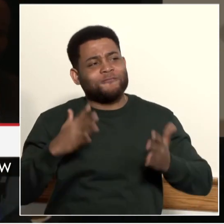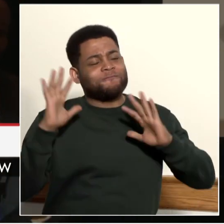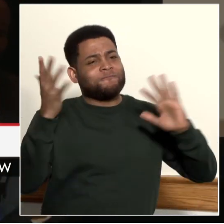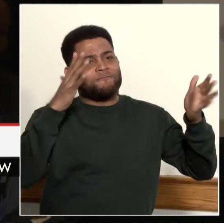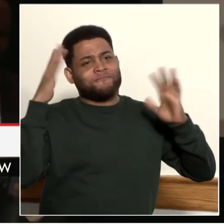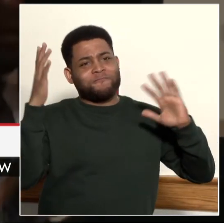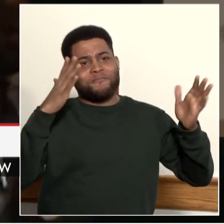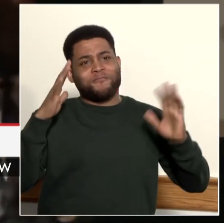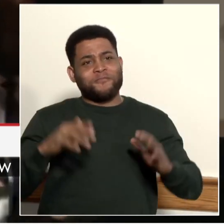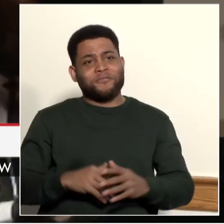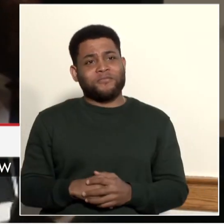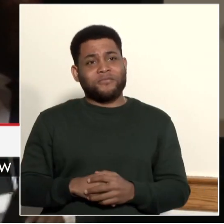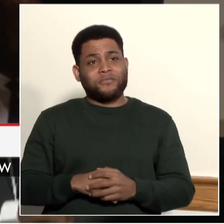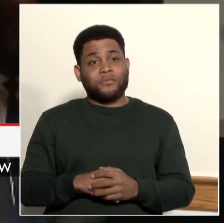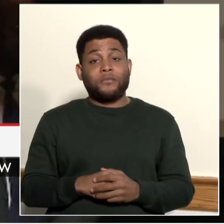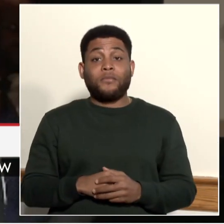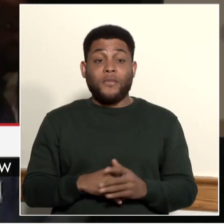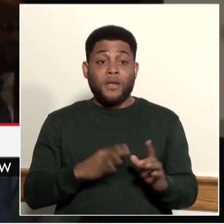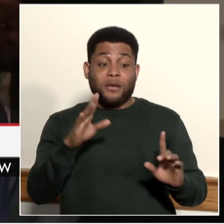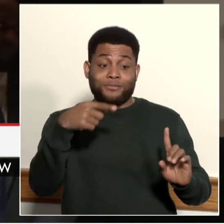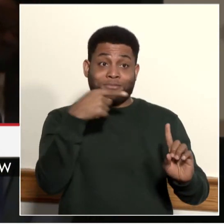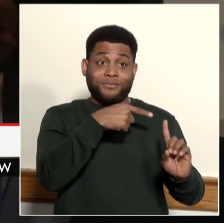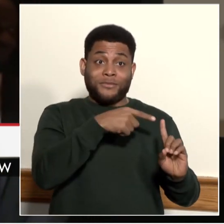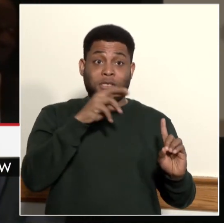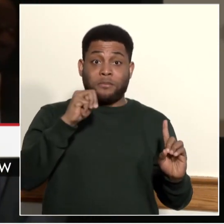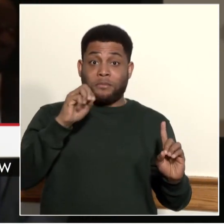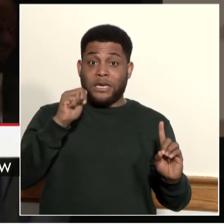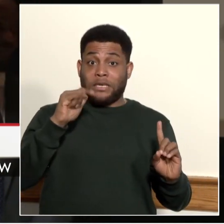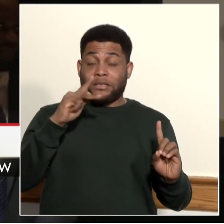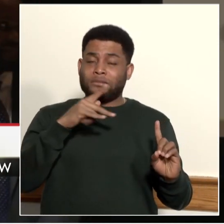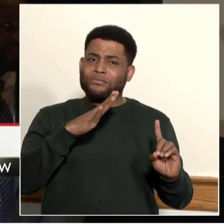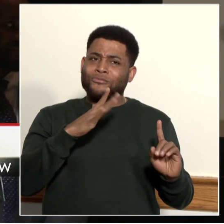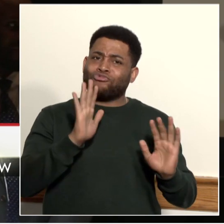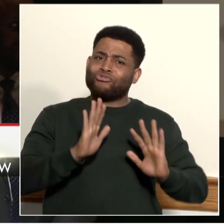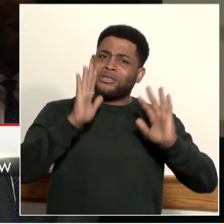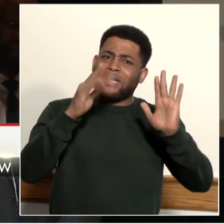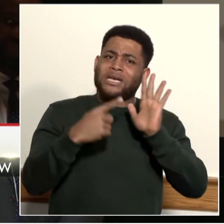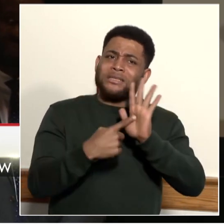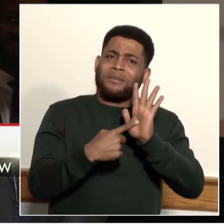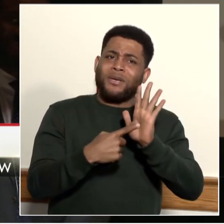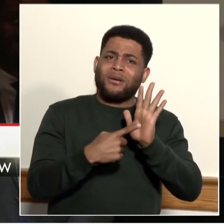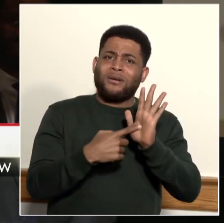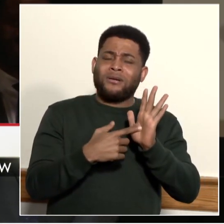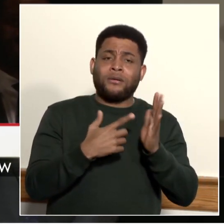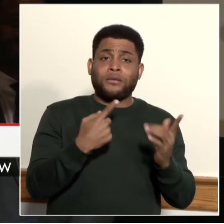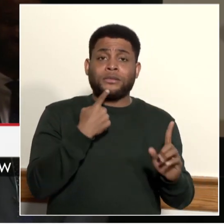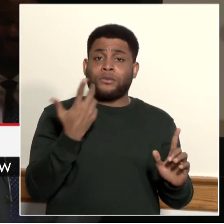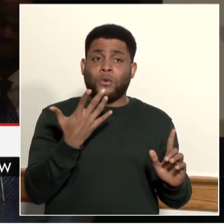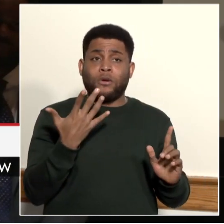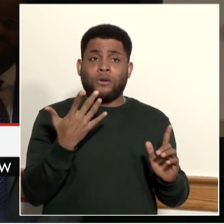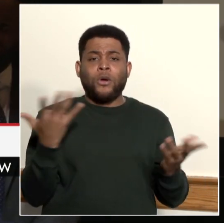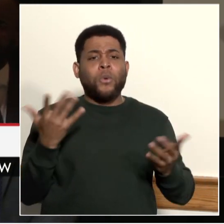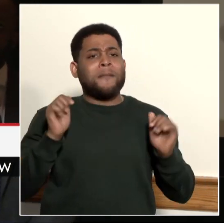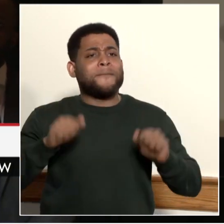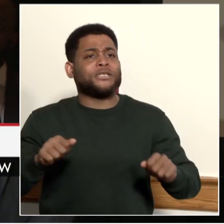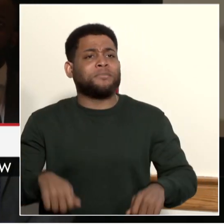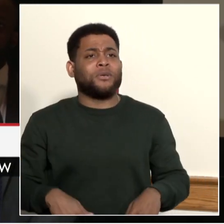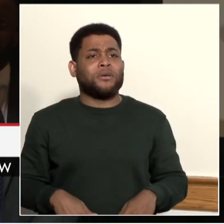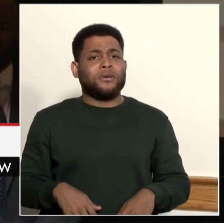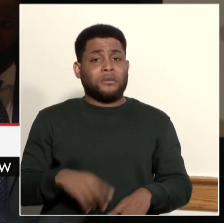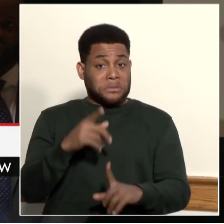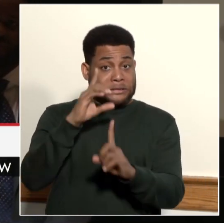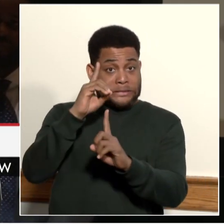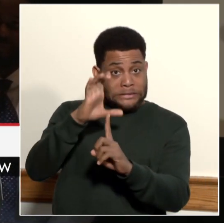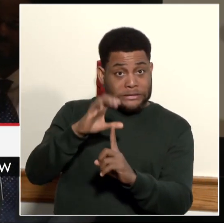Malik, you are a great example of what's possible when the city, the educators, and everybody come together to ensure that